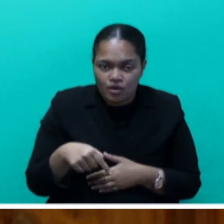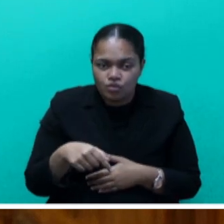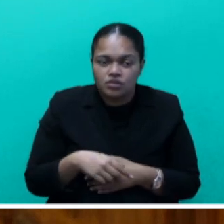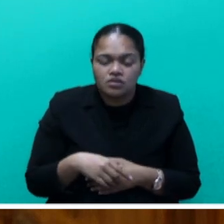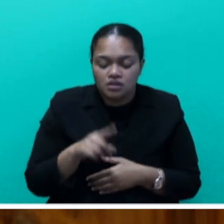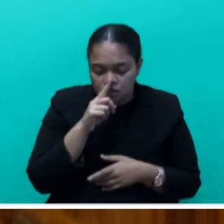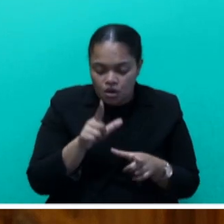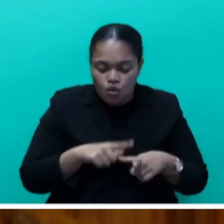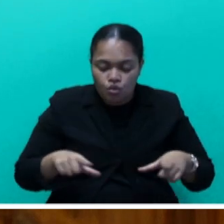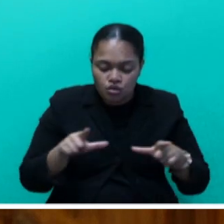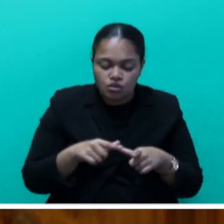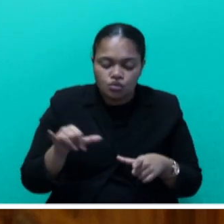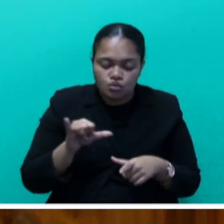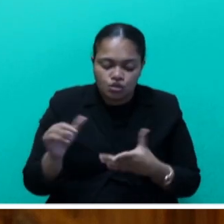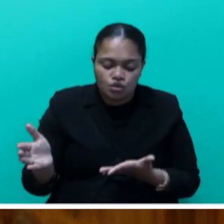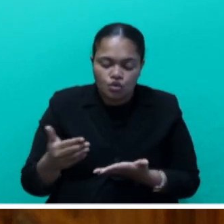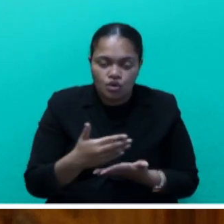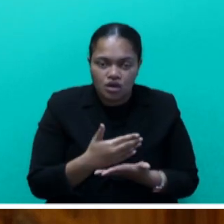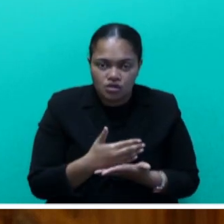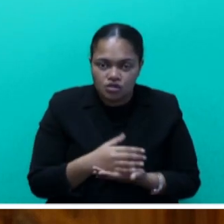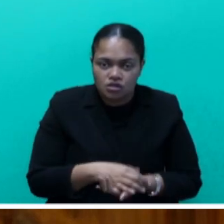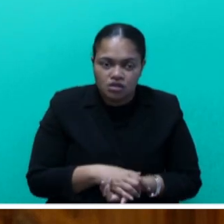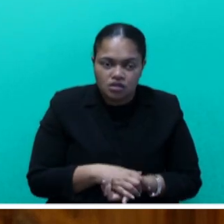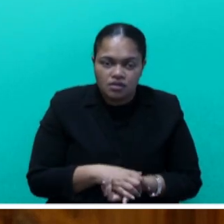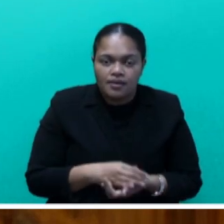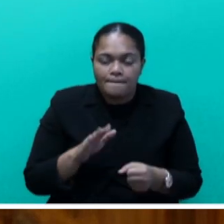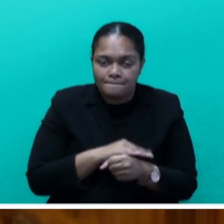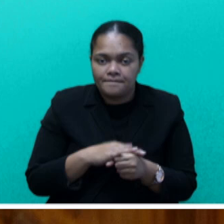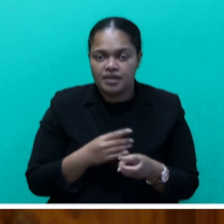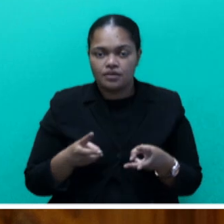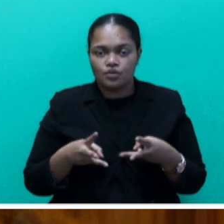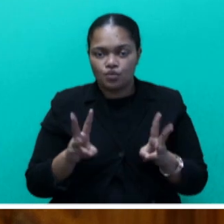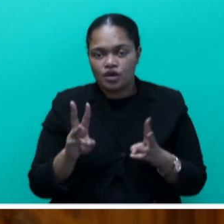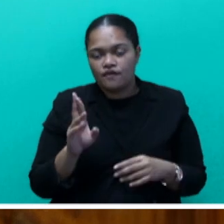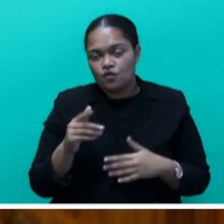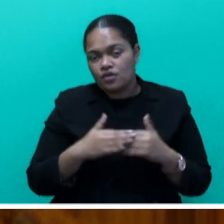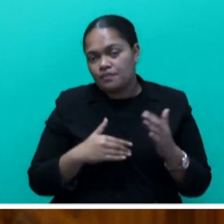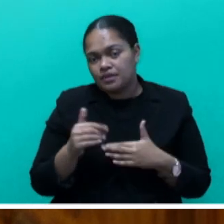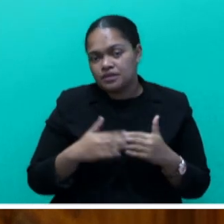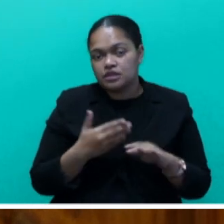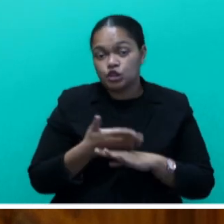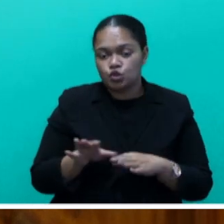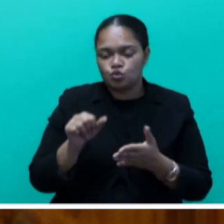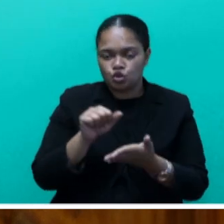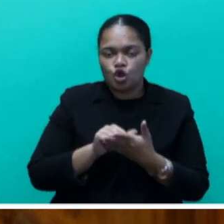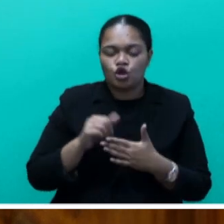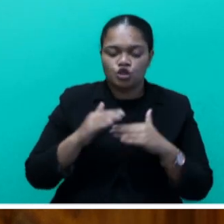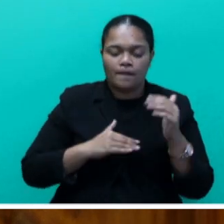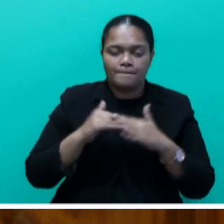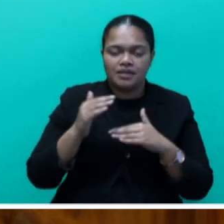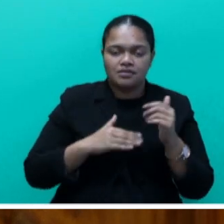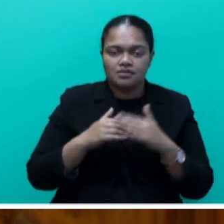relocation. of its collection so that it can make way for the building of a new storage building that